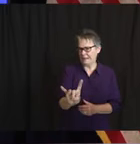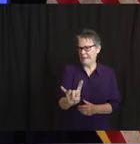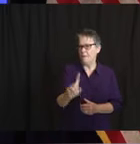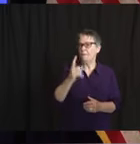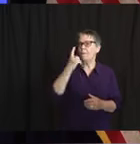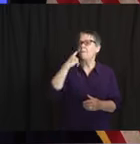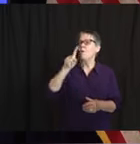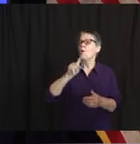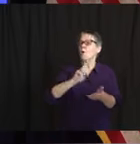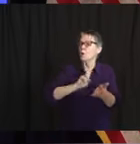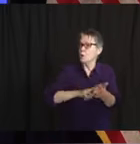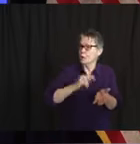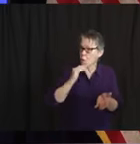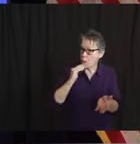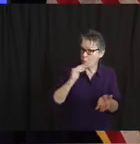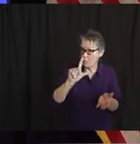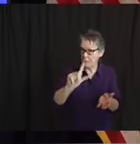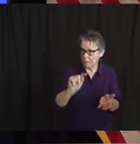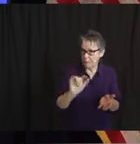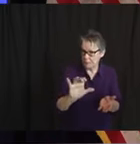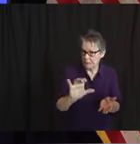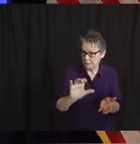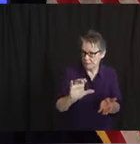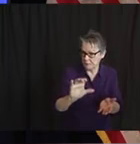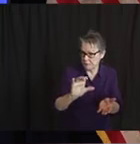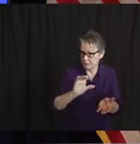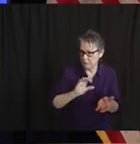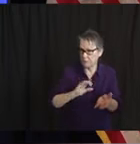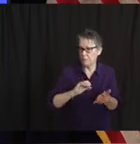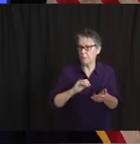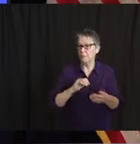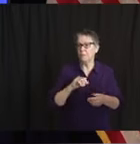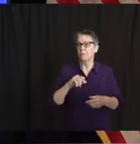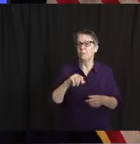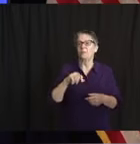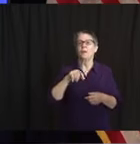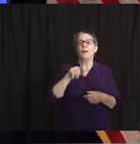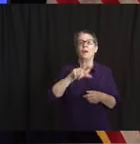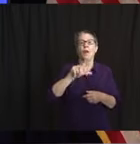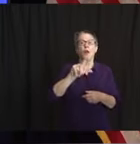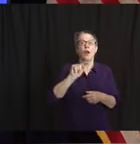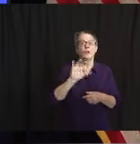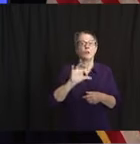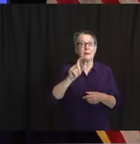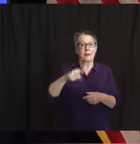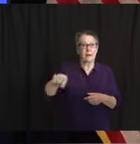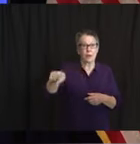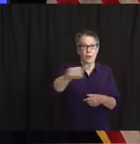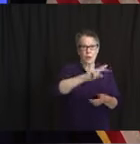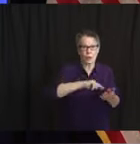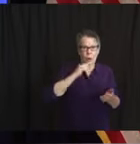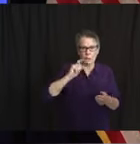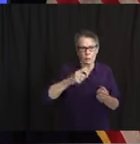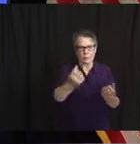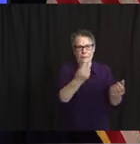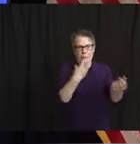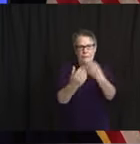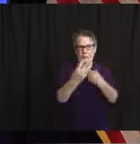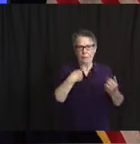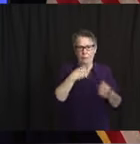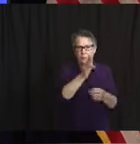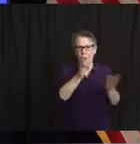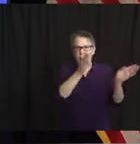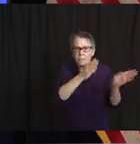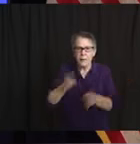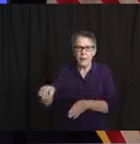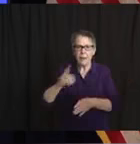they attested, I'll use it as a verb, is that they are raising their hands, saying we